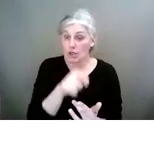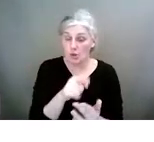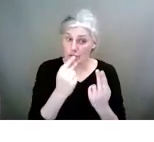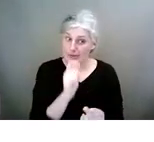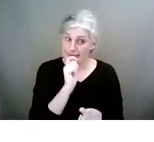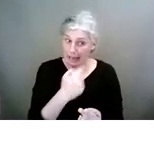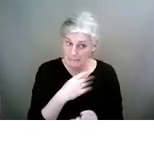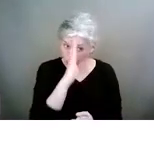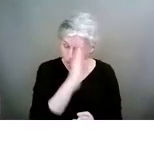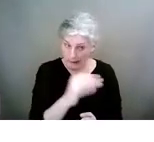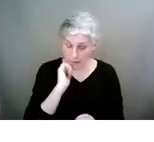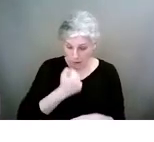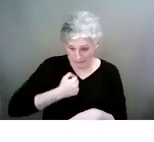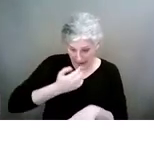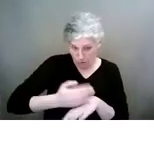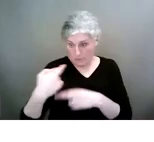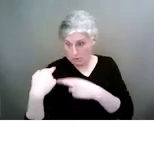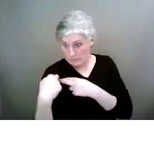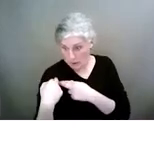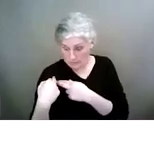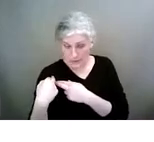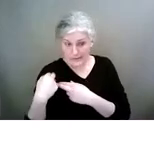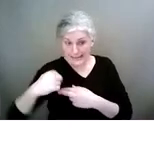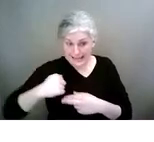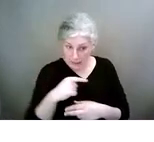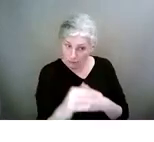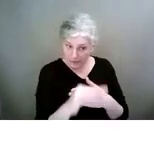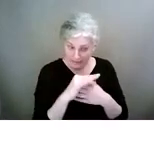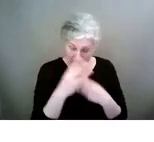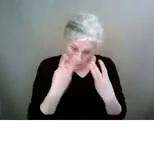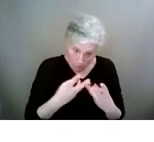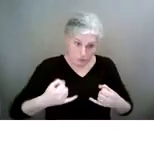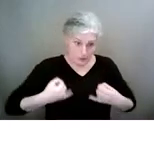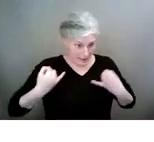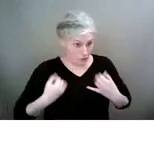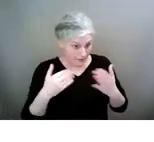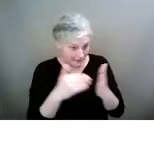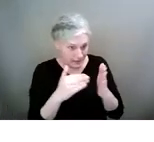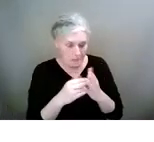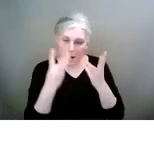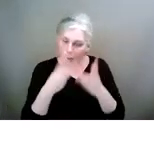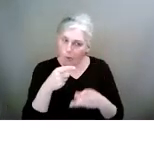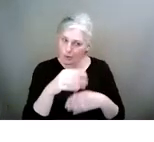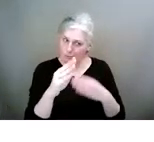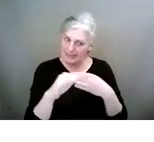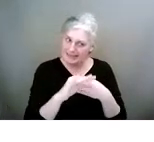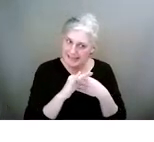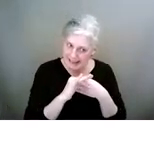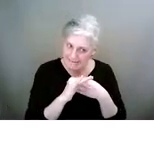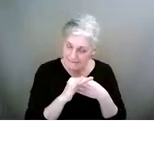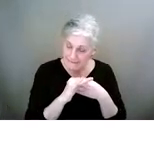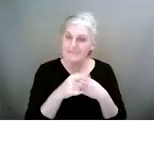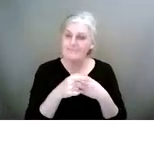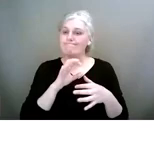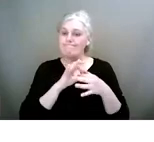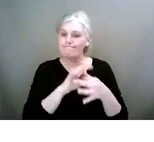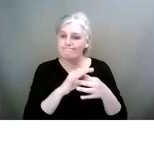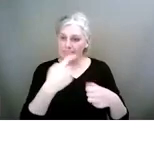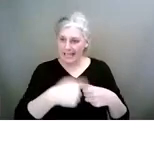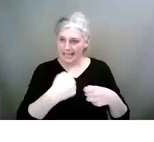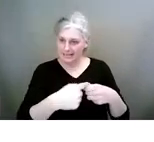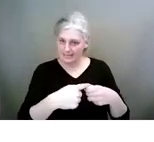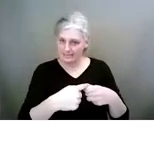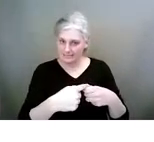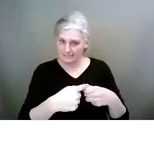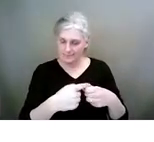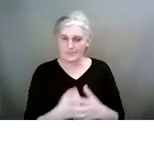straight away because my job is to keep you safe. I want you to have fun. But I want you to be safe. So that relationship again. OK.